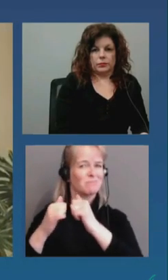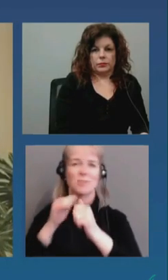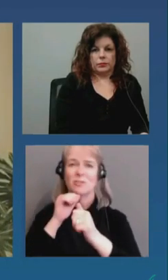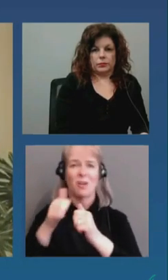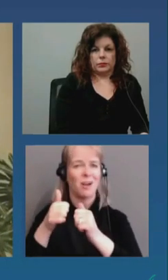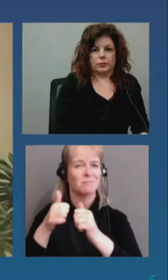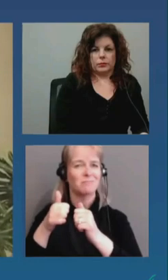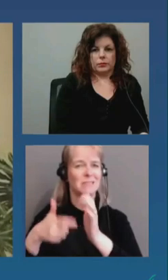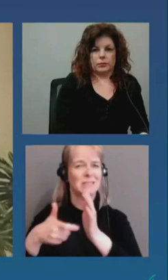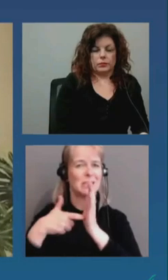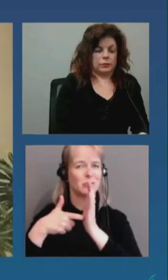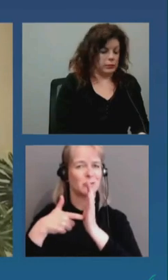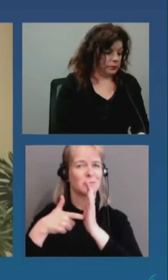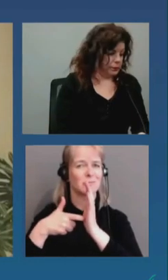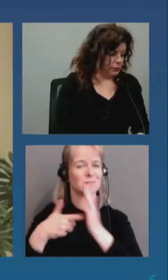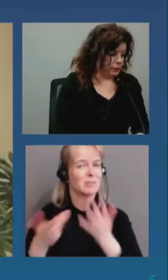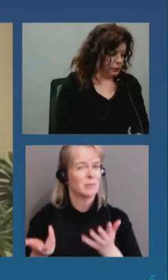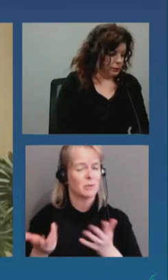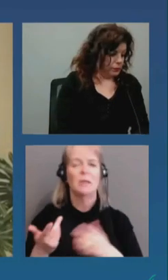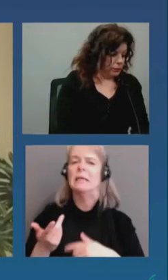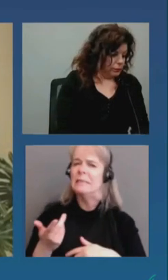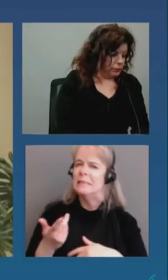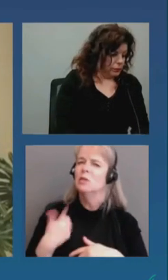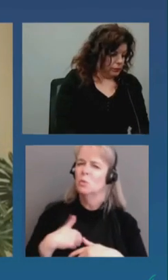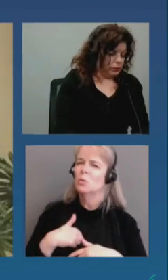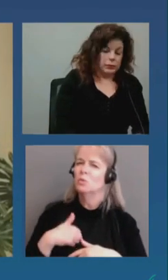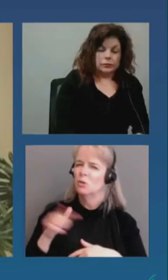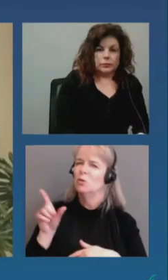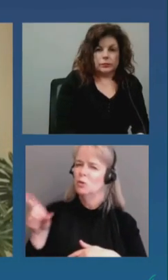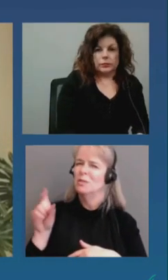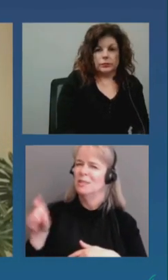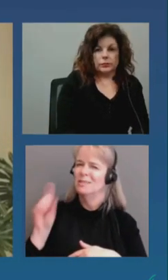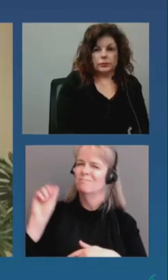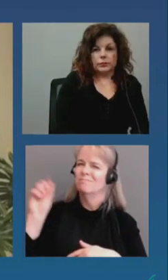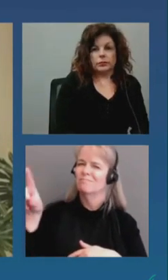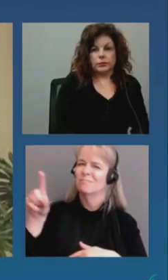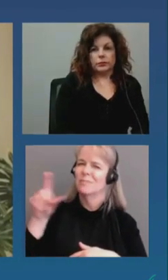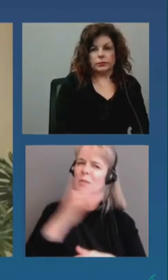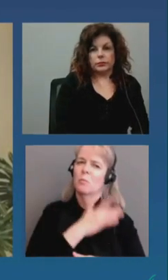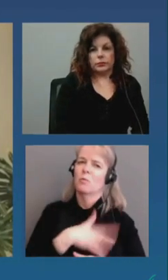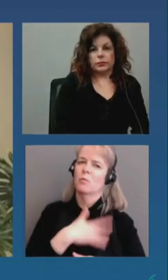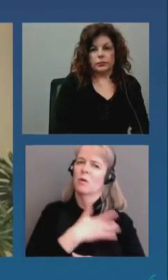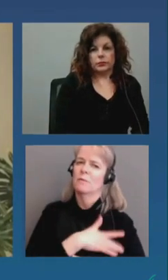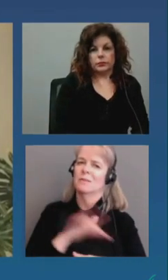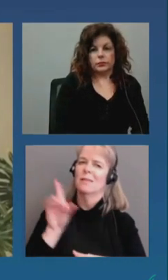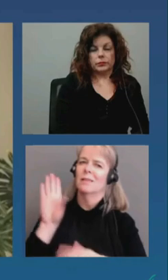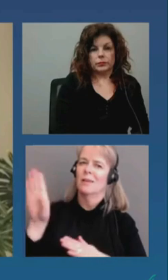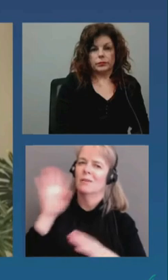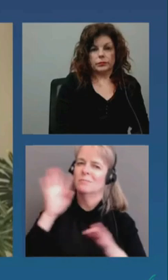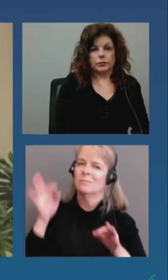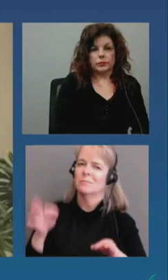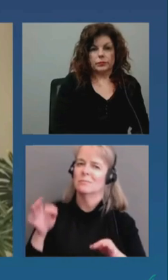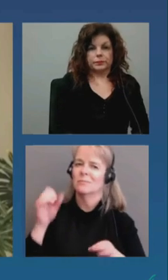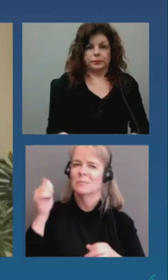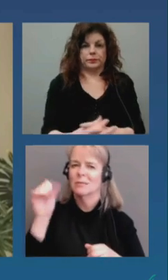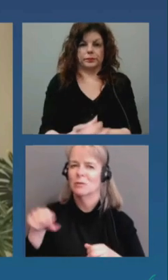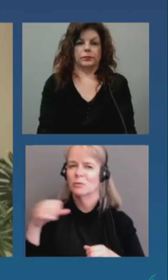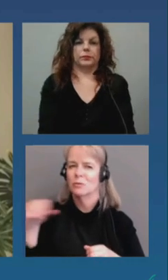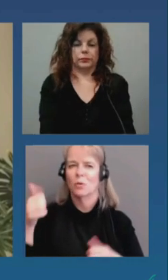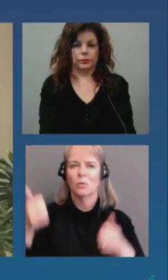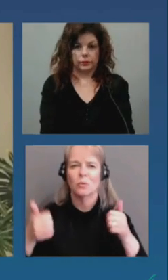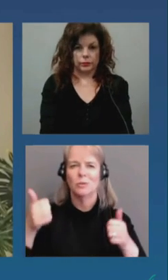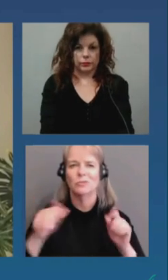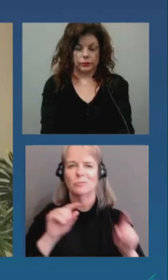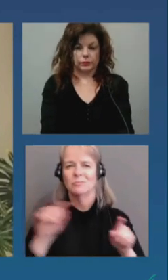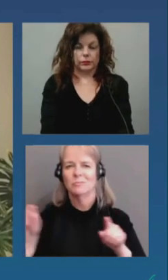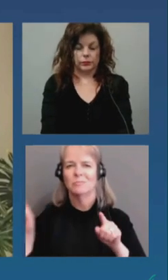Yeah, you'd have to really have to go to the province. It's the province that determines what is essential construction and what is not. We know one